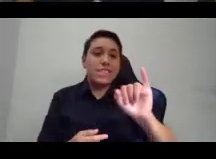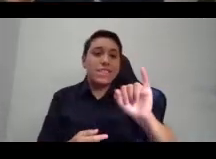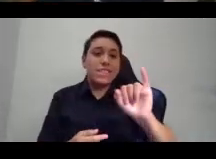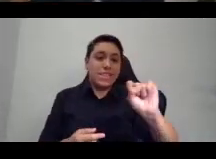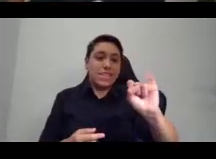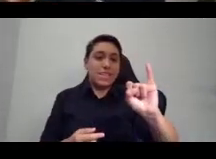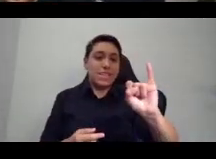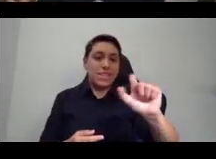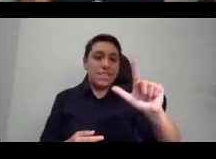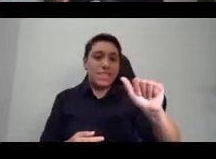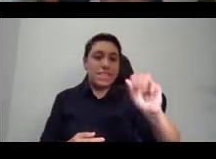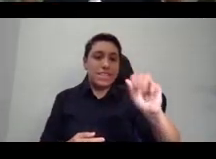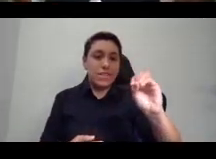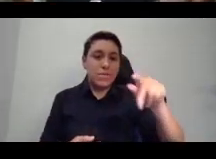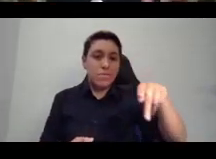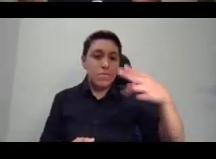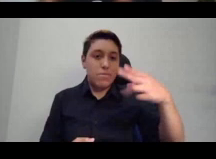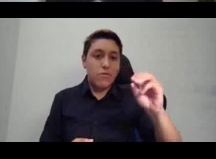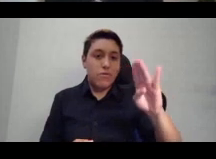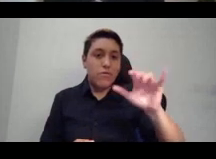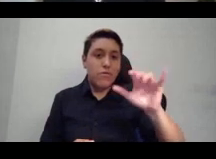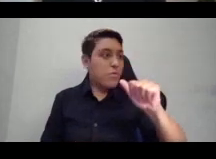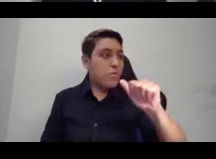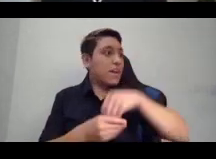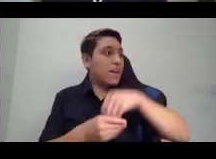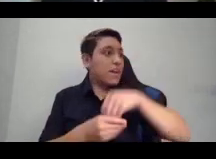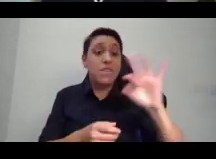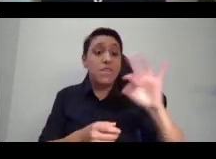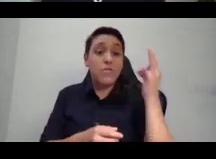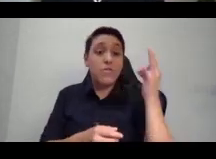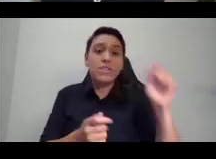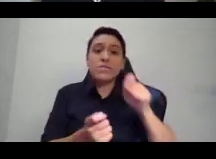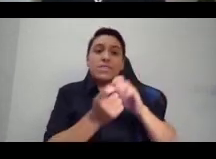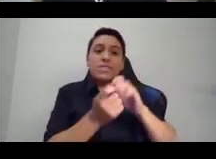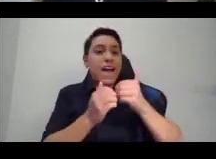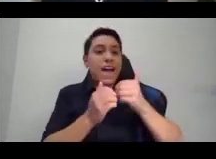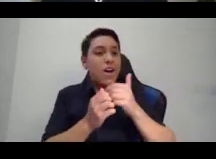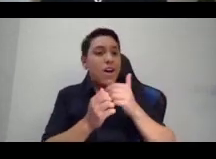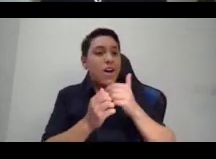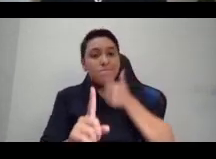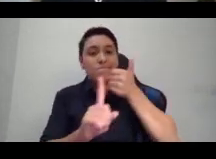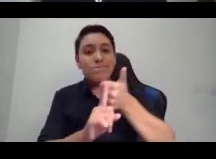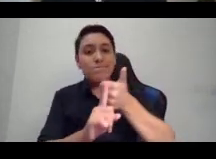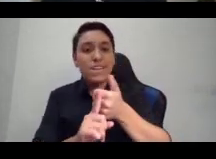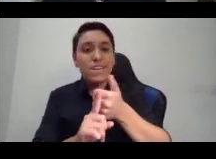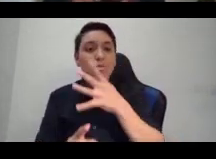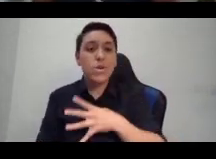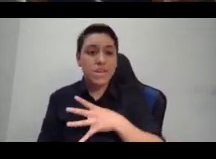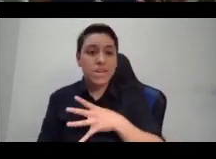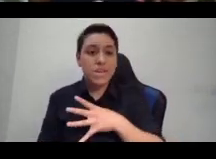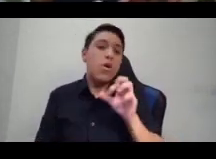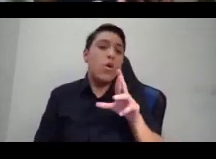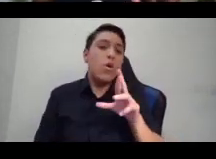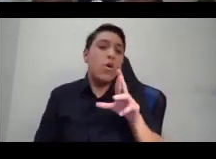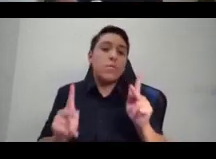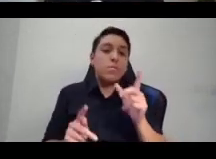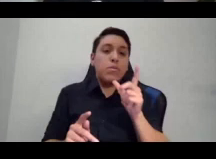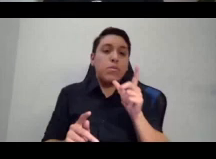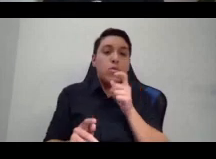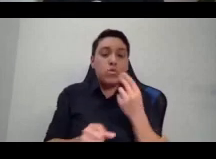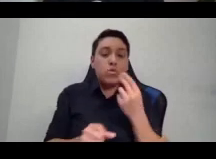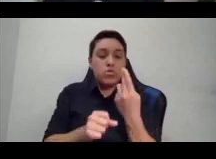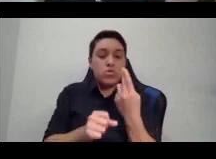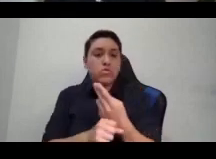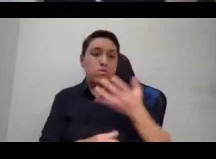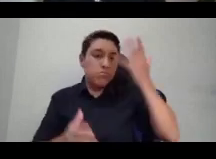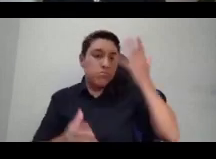as it specifically impacts women or people or hijabis. And also, there's the example